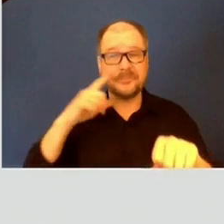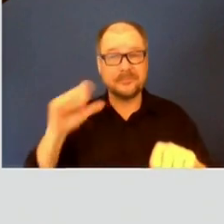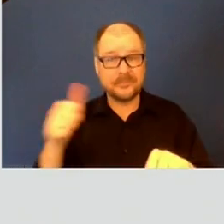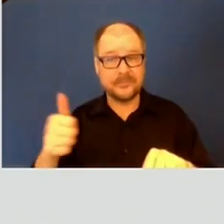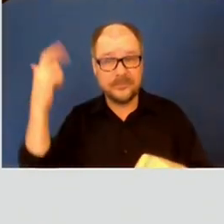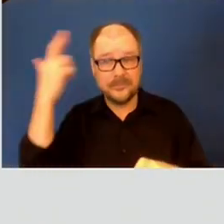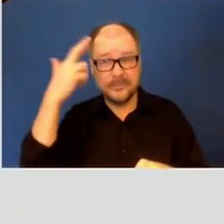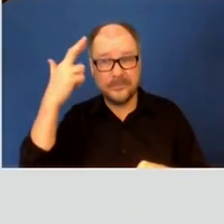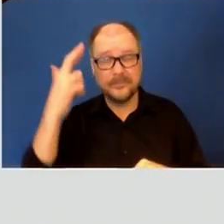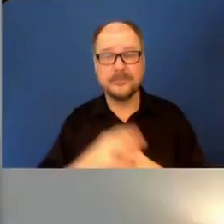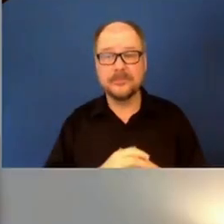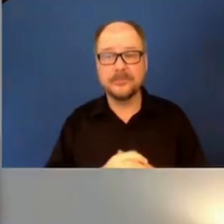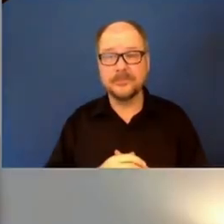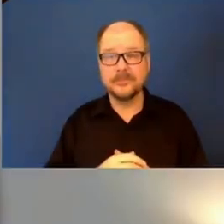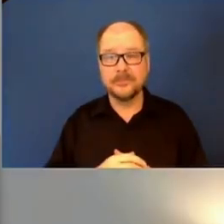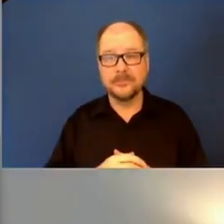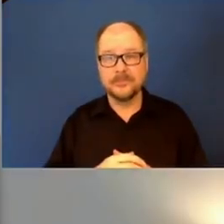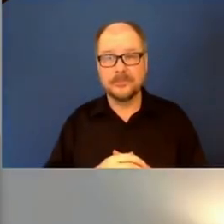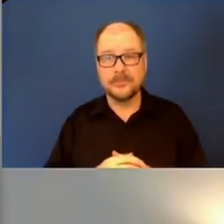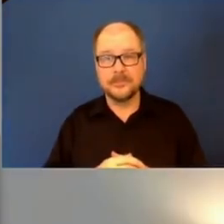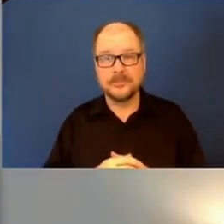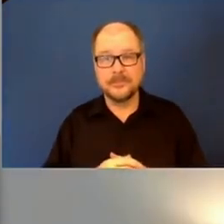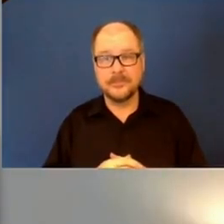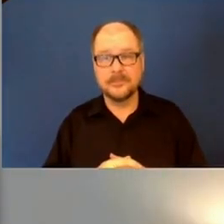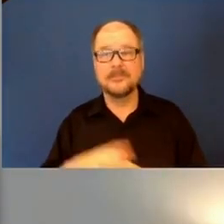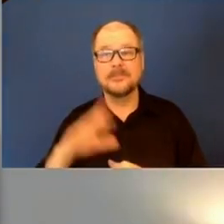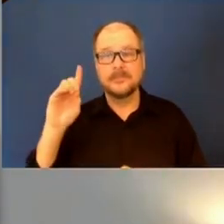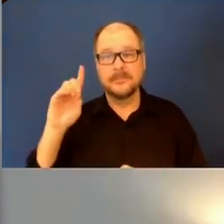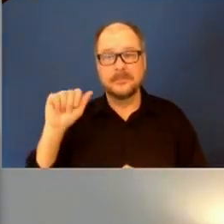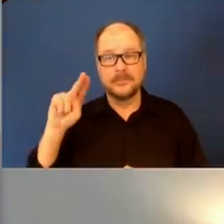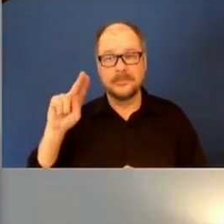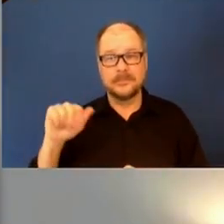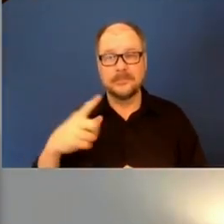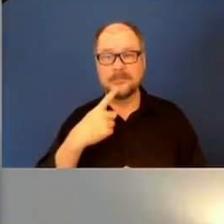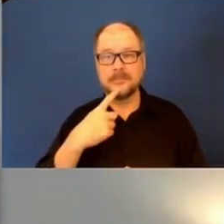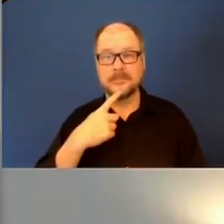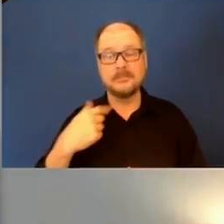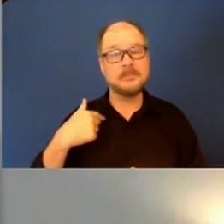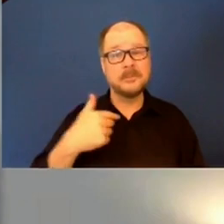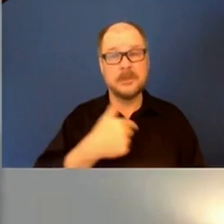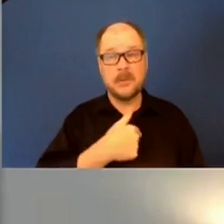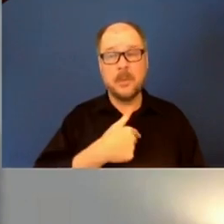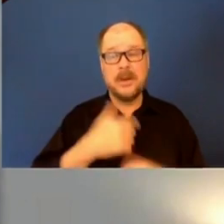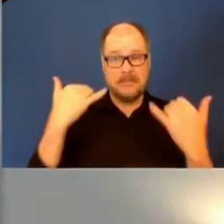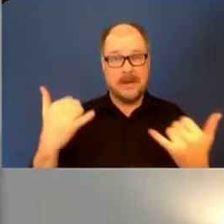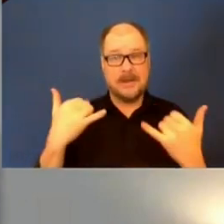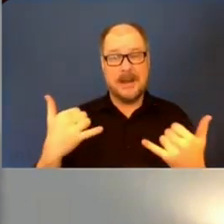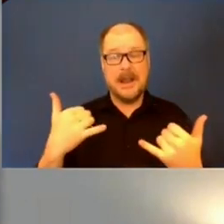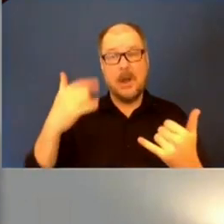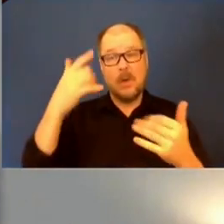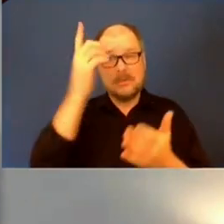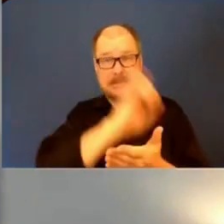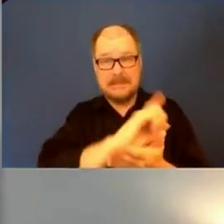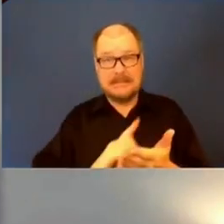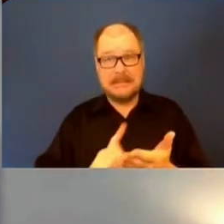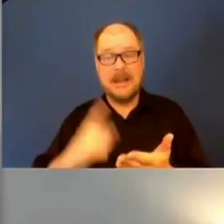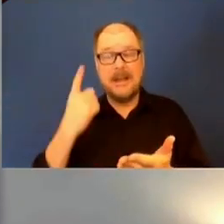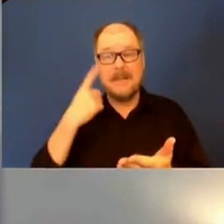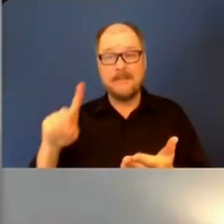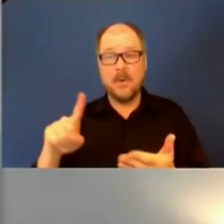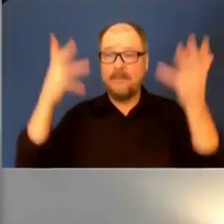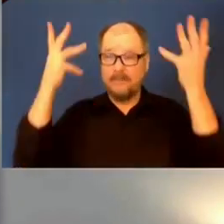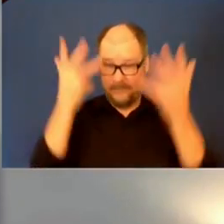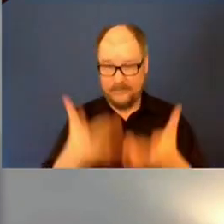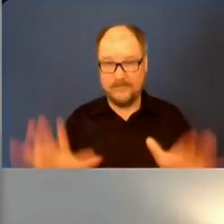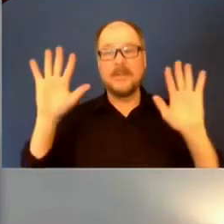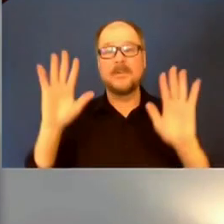Yeah, so this effort was not designed to solve homelessness in Mecklenburg County. was designed to relocate people